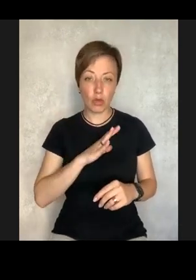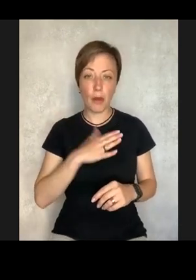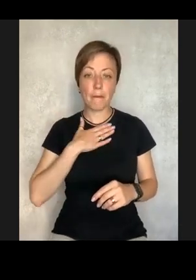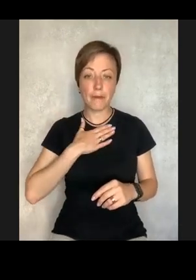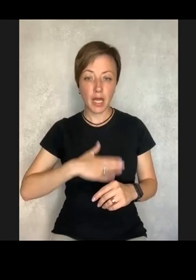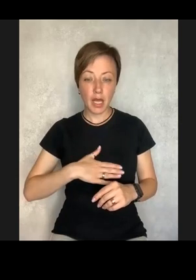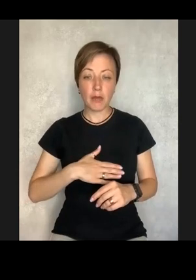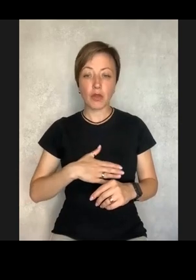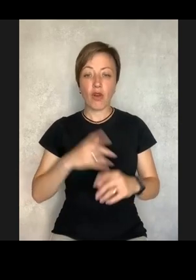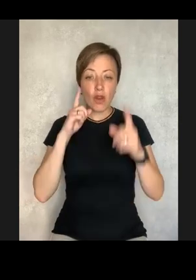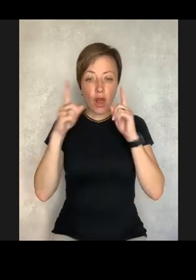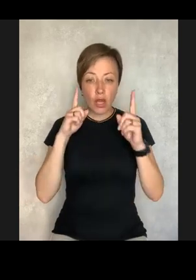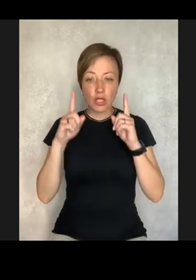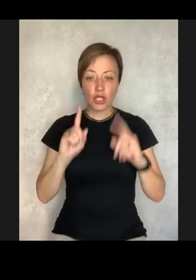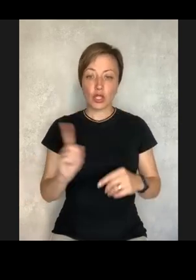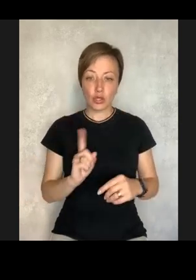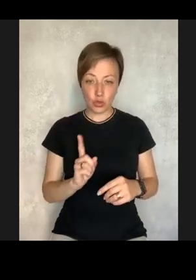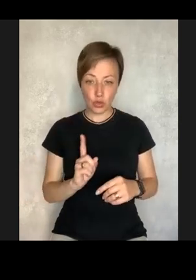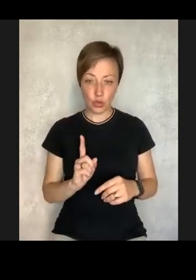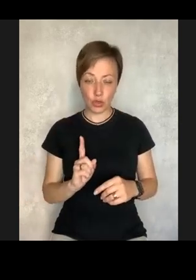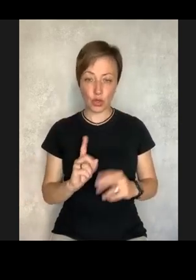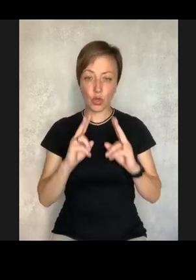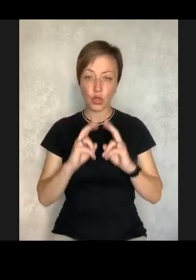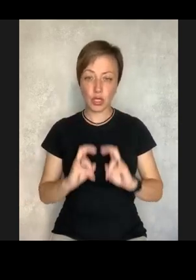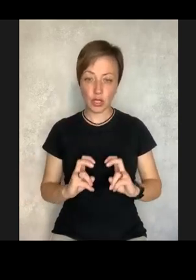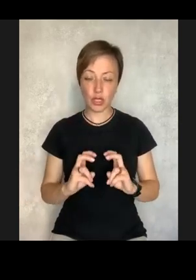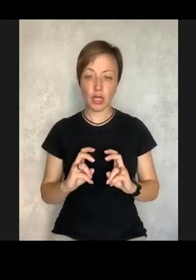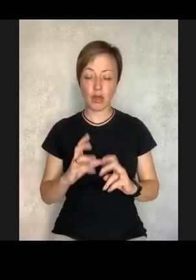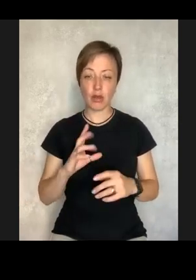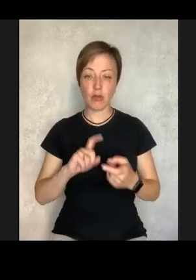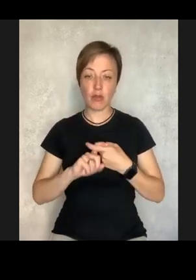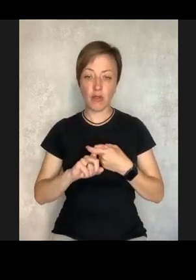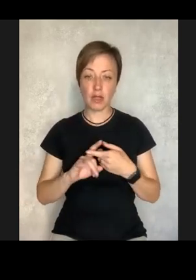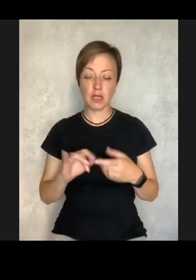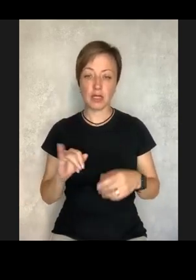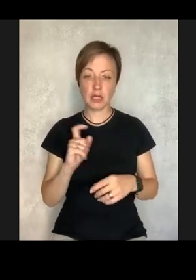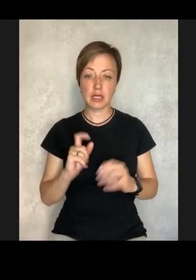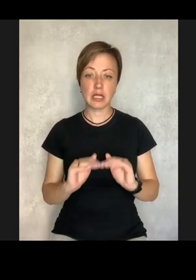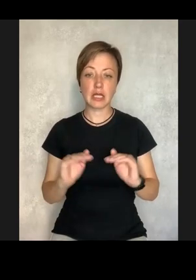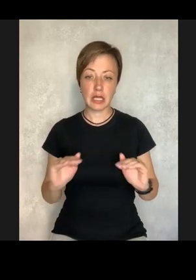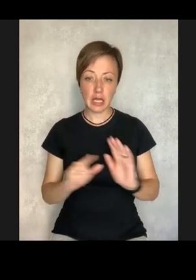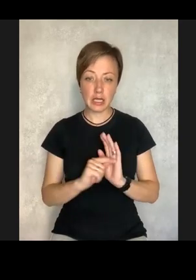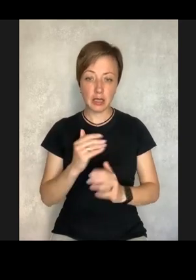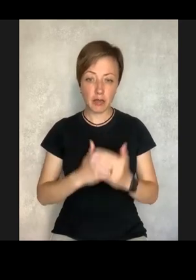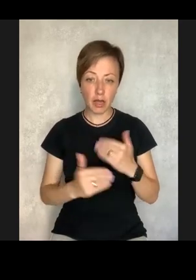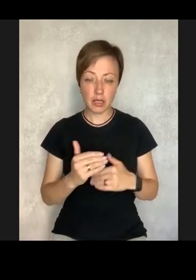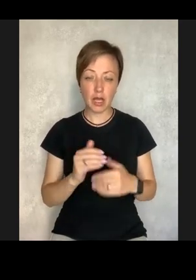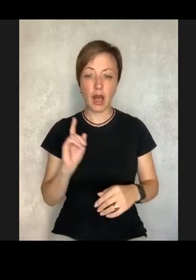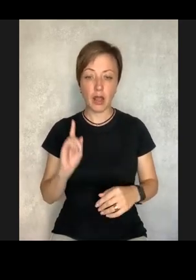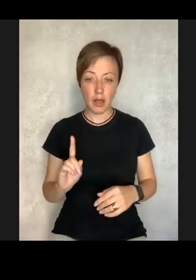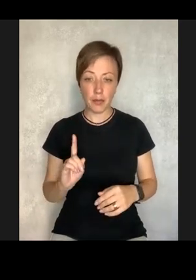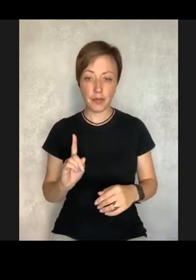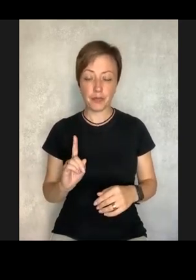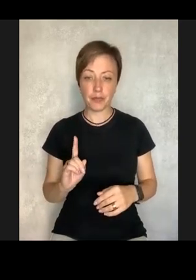survey, I was happy to see that the survey and the research covered children